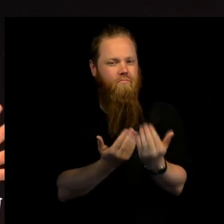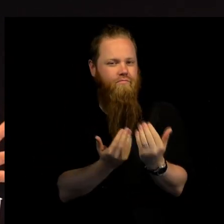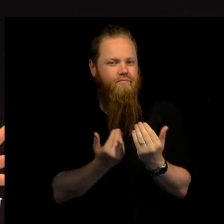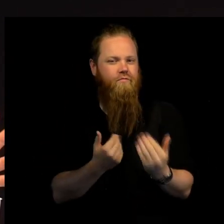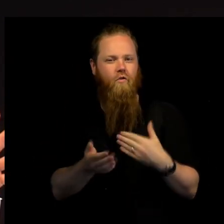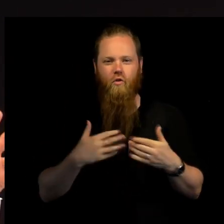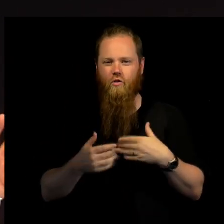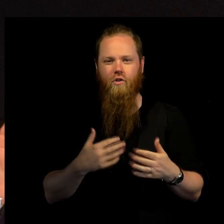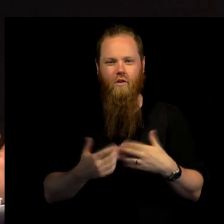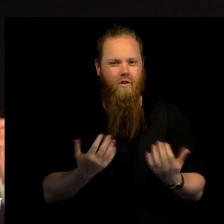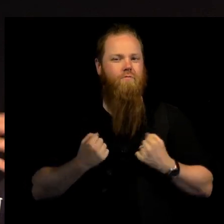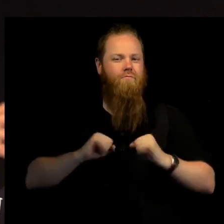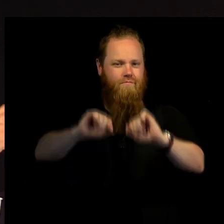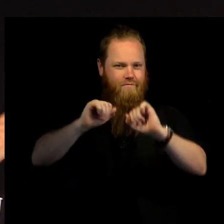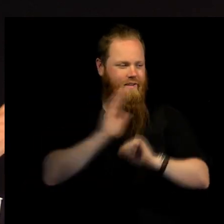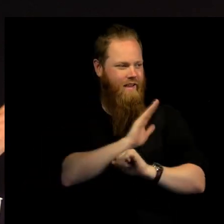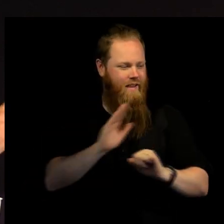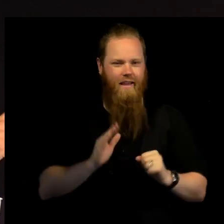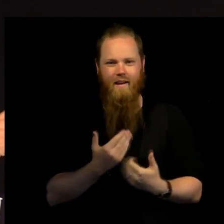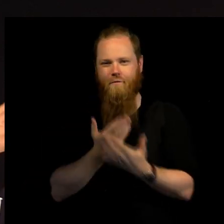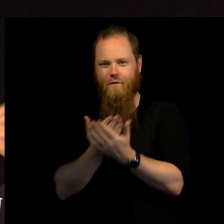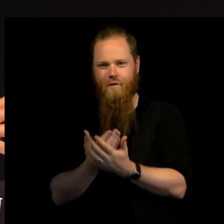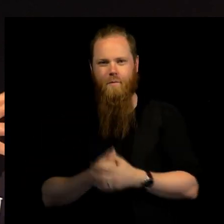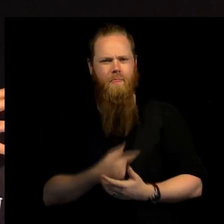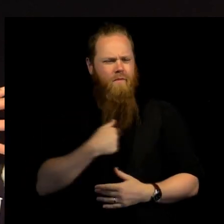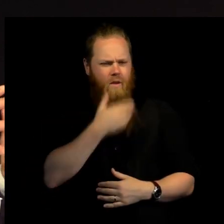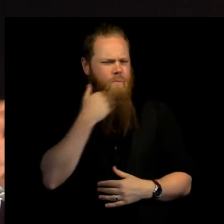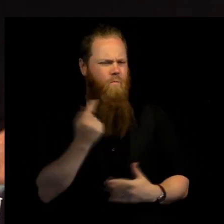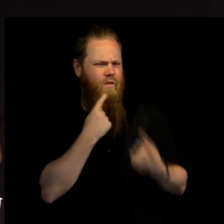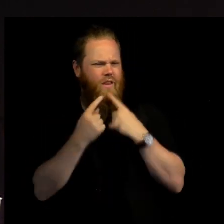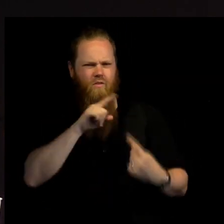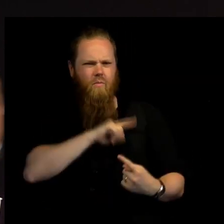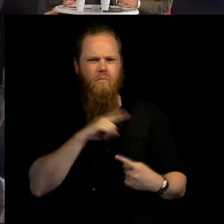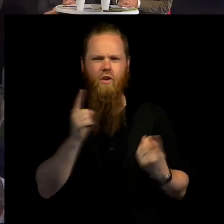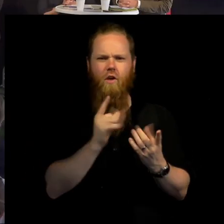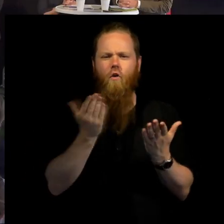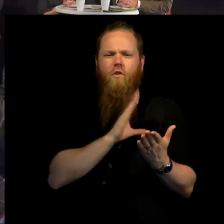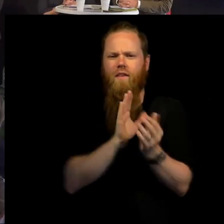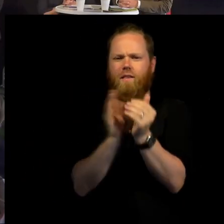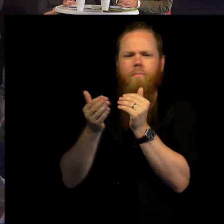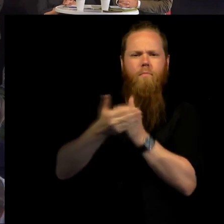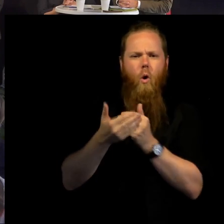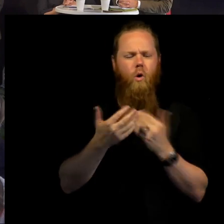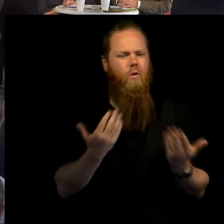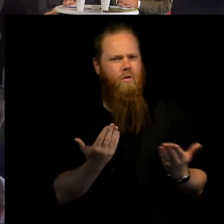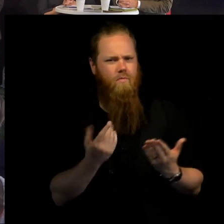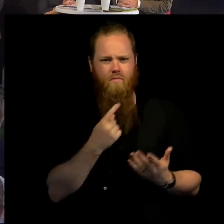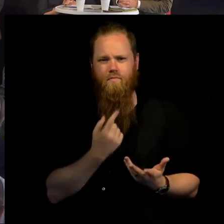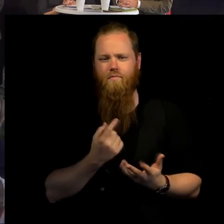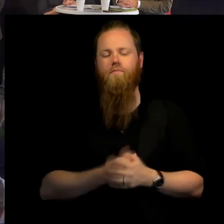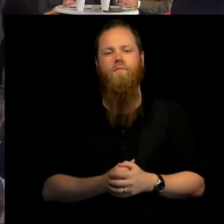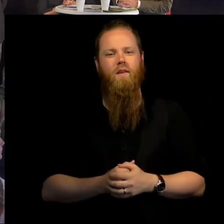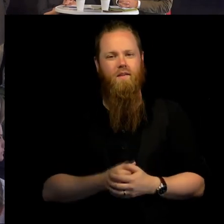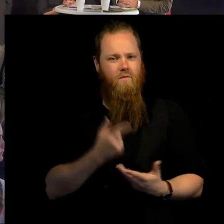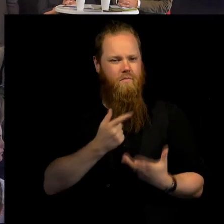haven't talked too much about the other side of values and norms. Of course, the sort of integrity of leadership within the UN on some of these